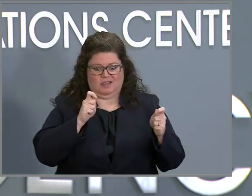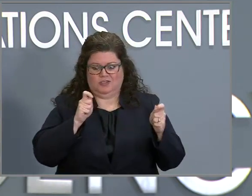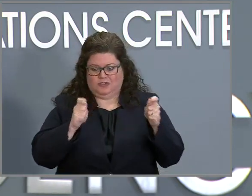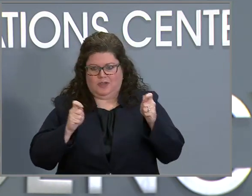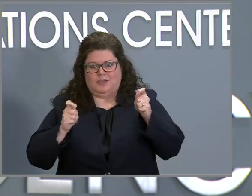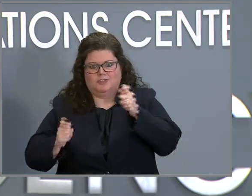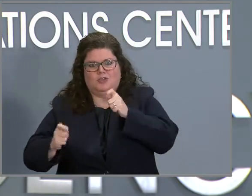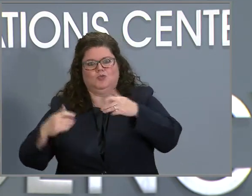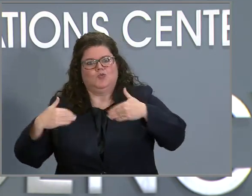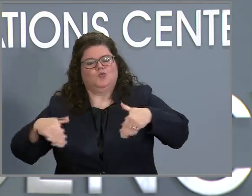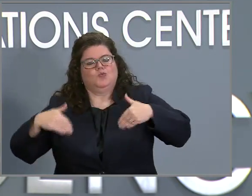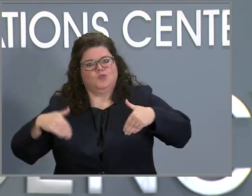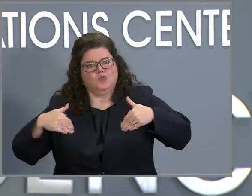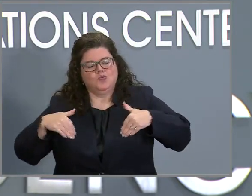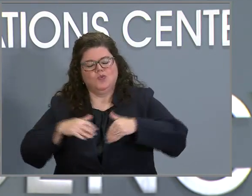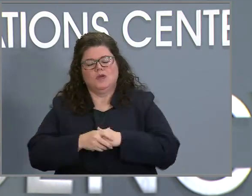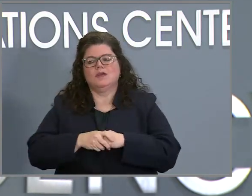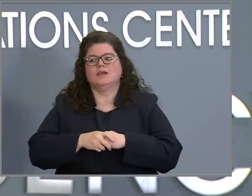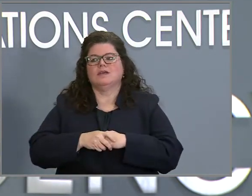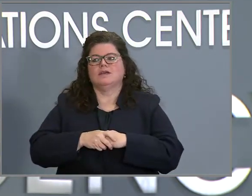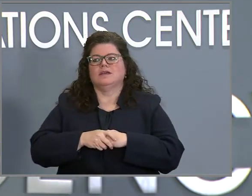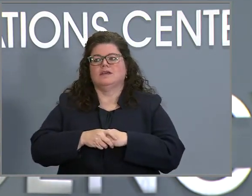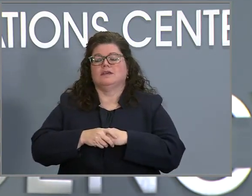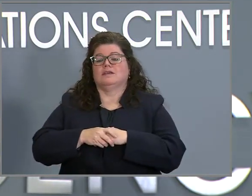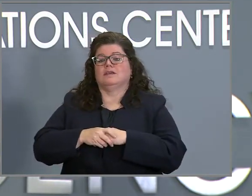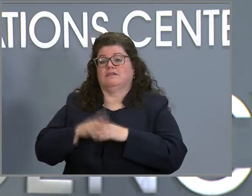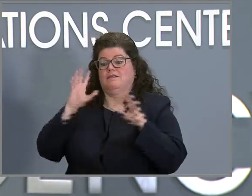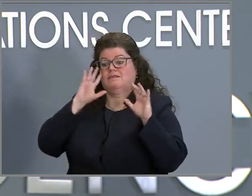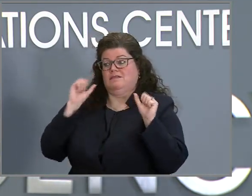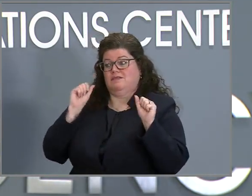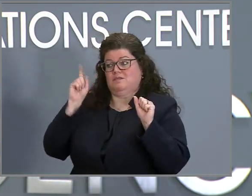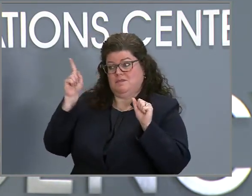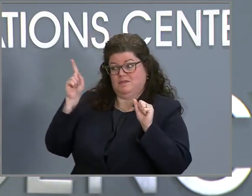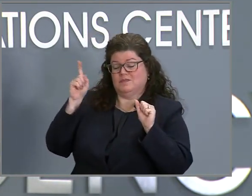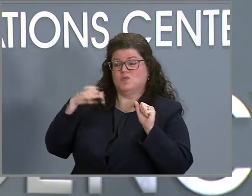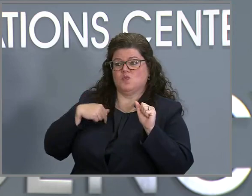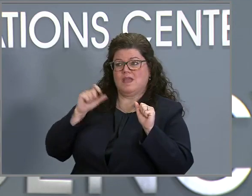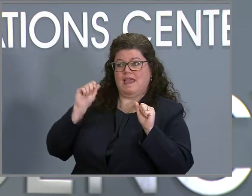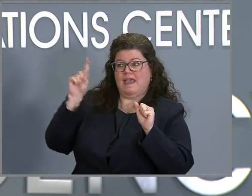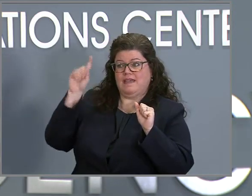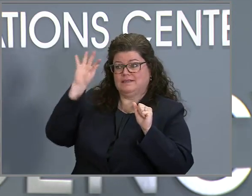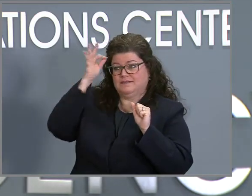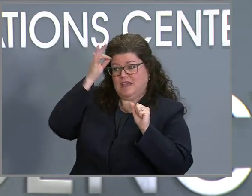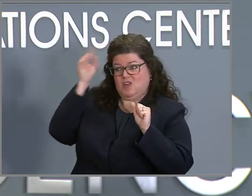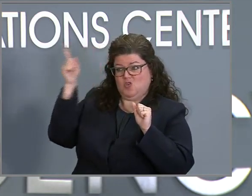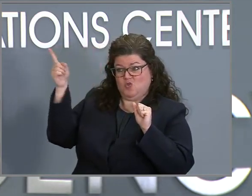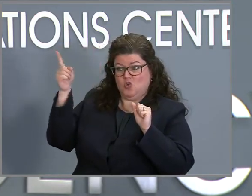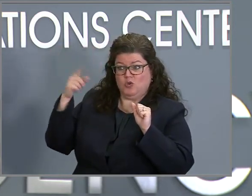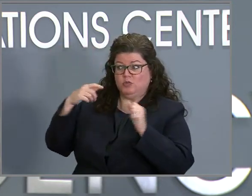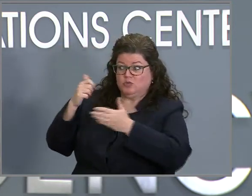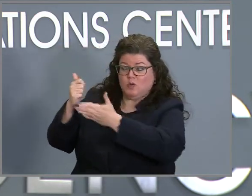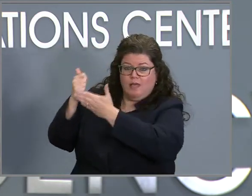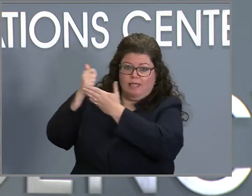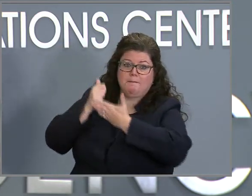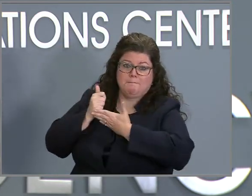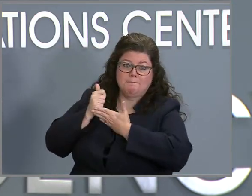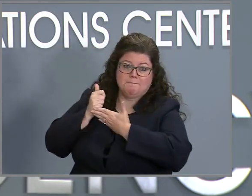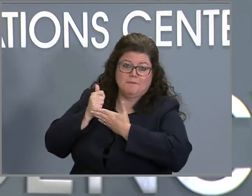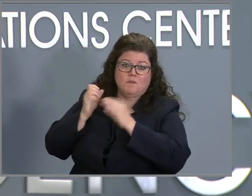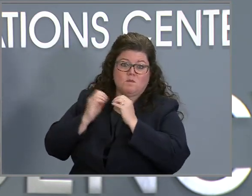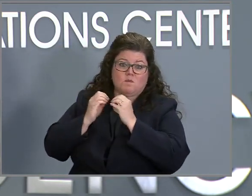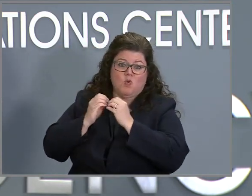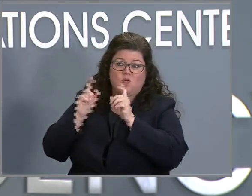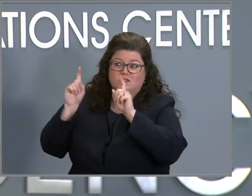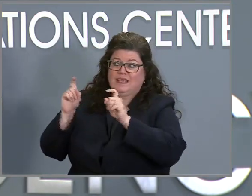us rapidly. The administration, uh, we've asked them to respond and to help us with more